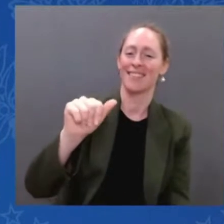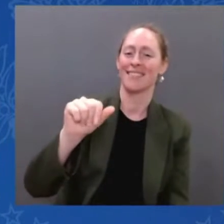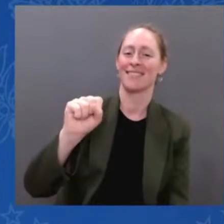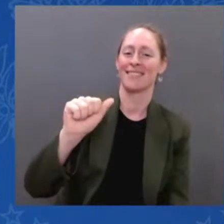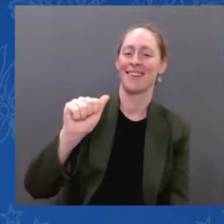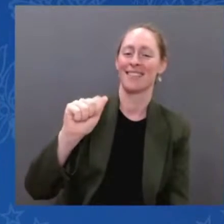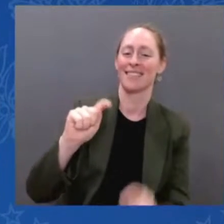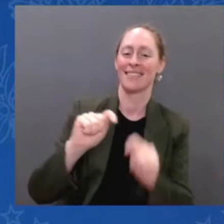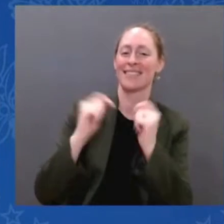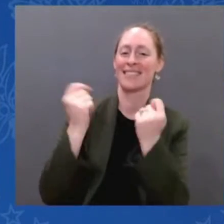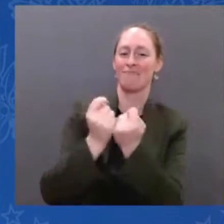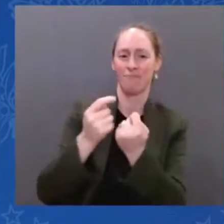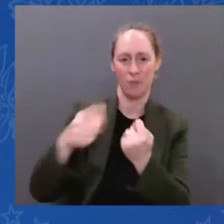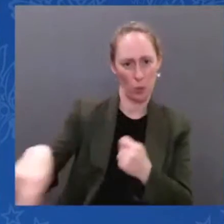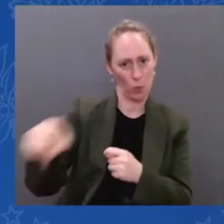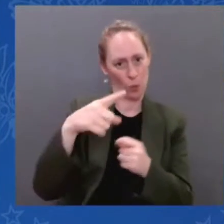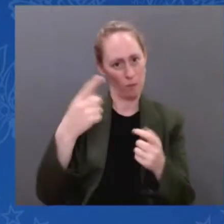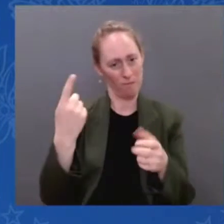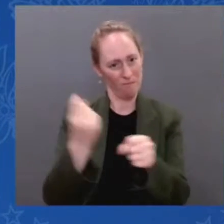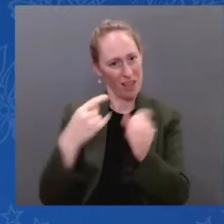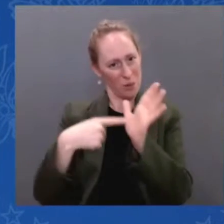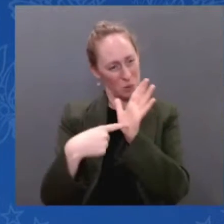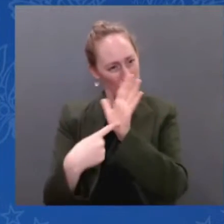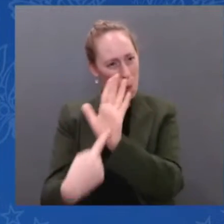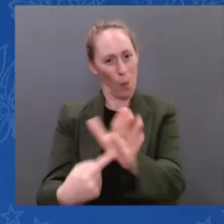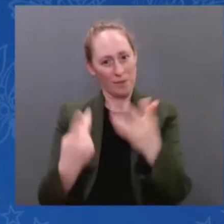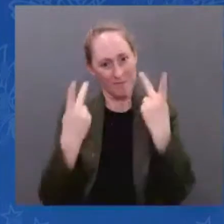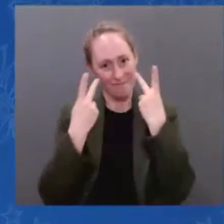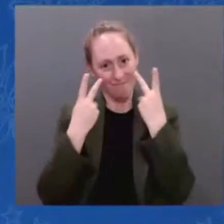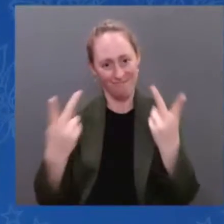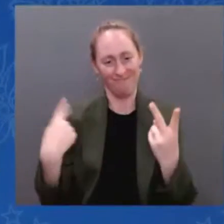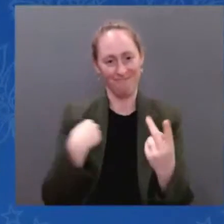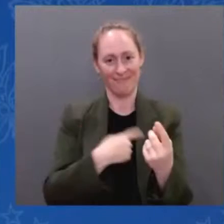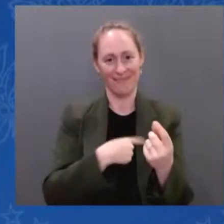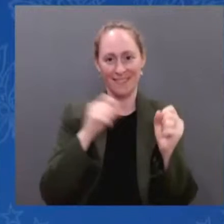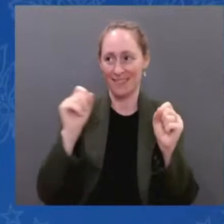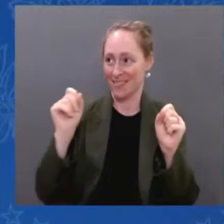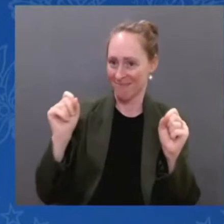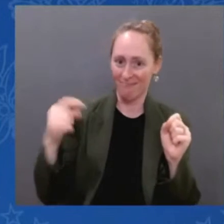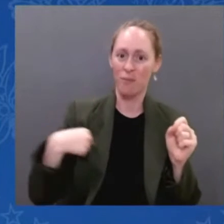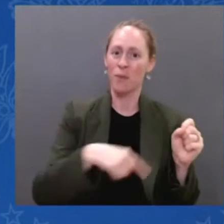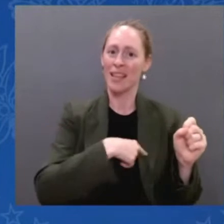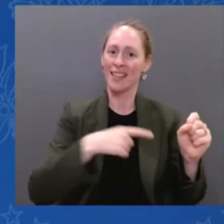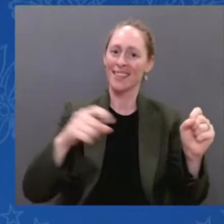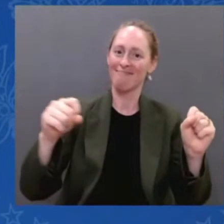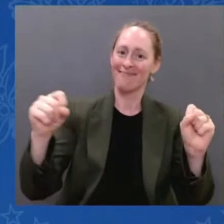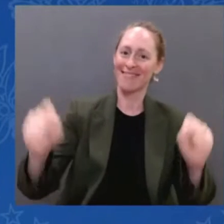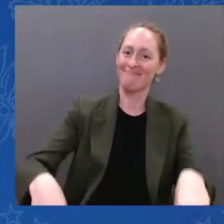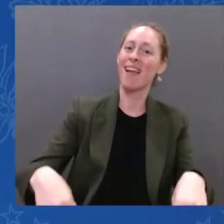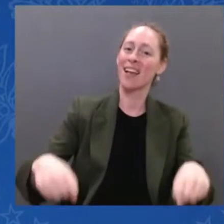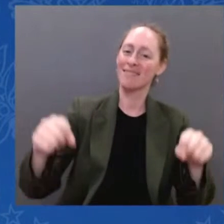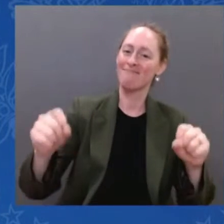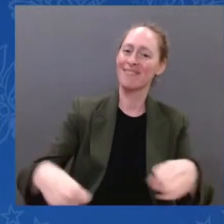nation of possibilities. And now let's take a look at the very first image from this miraculous telescope.